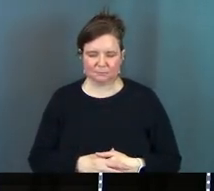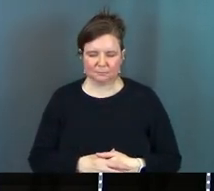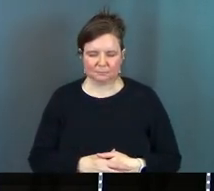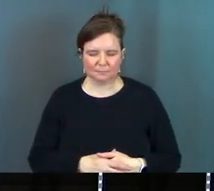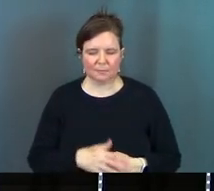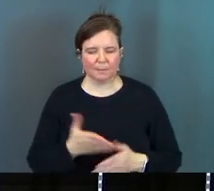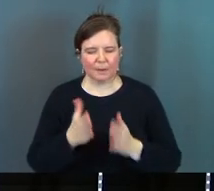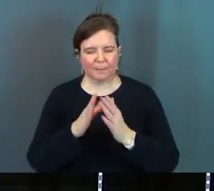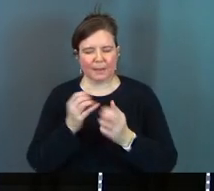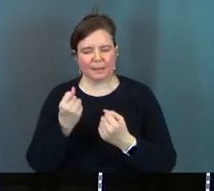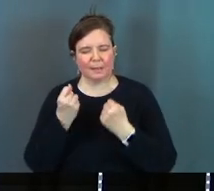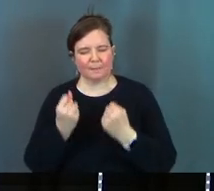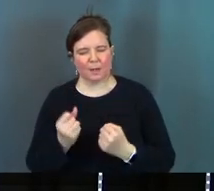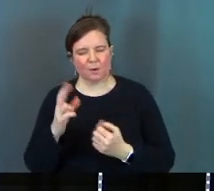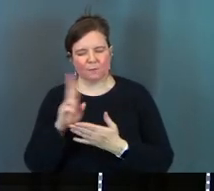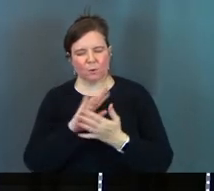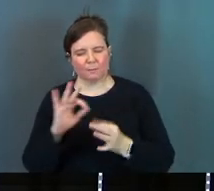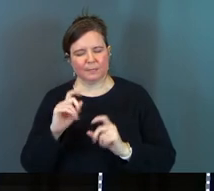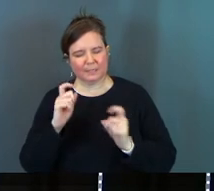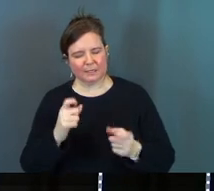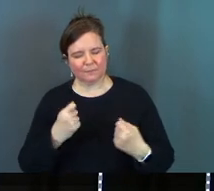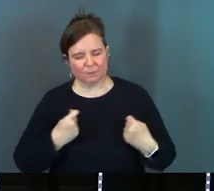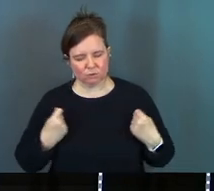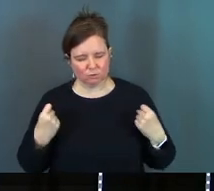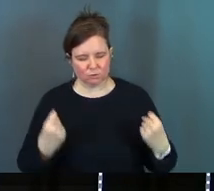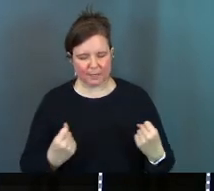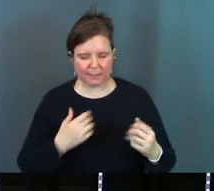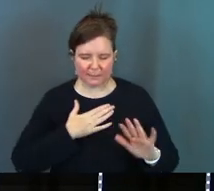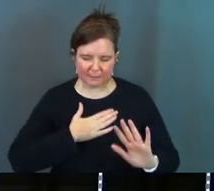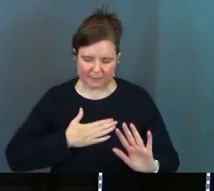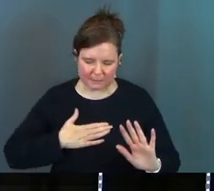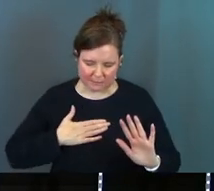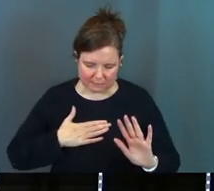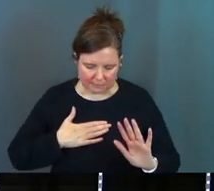by the power of your Holy Spirit Lord give them the strength please